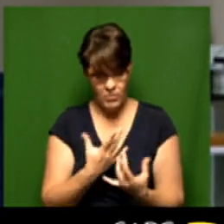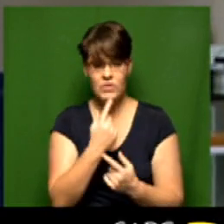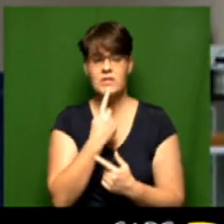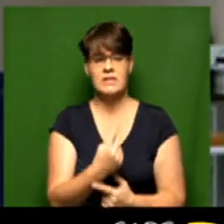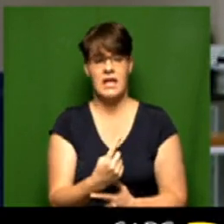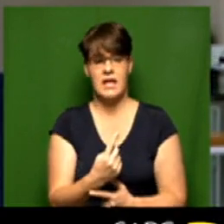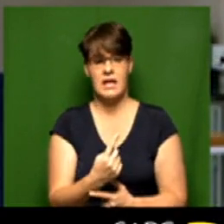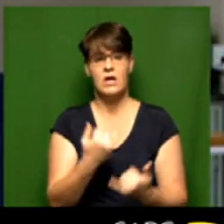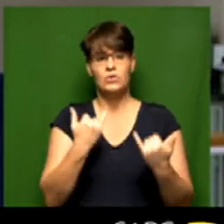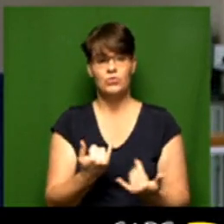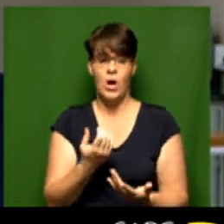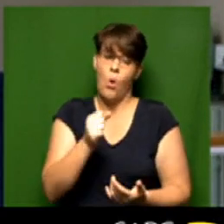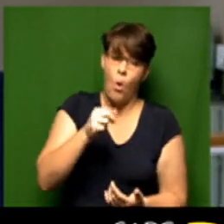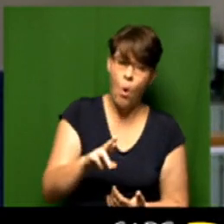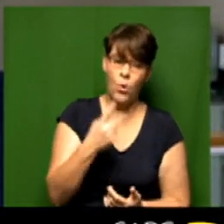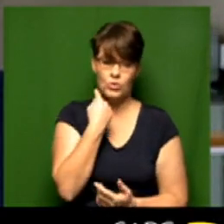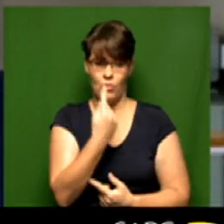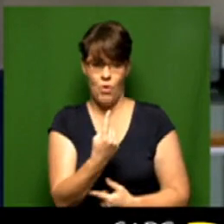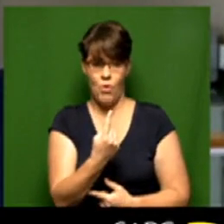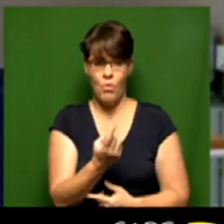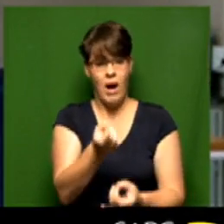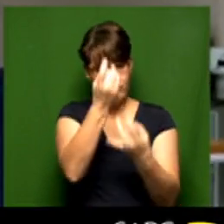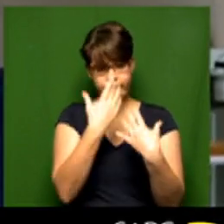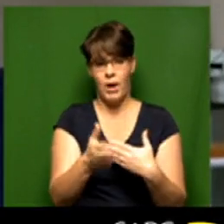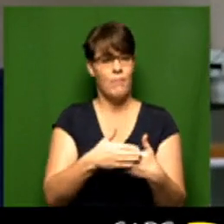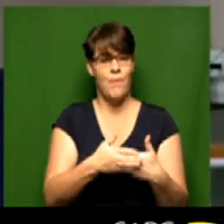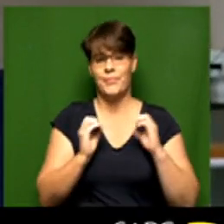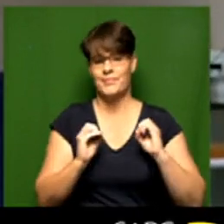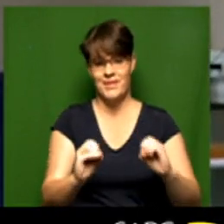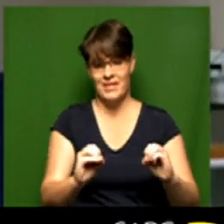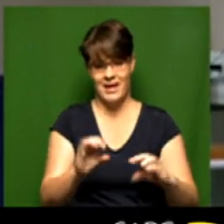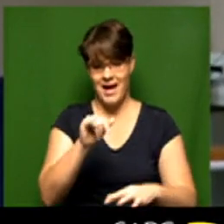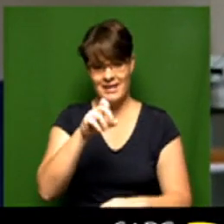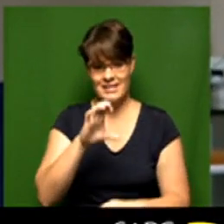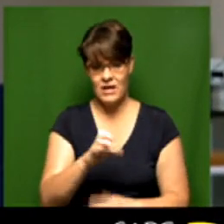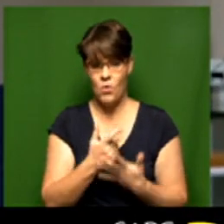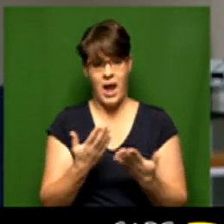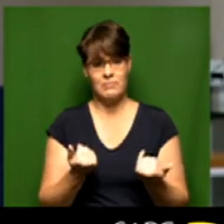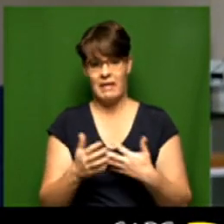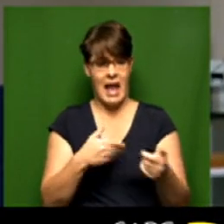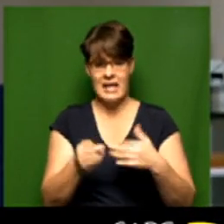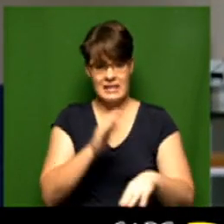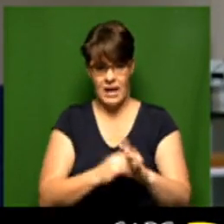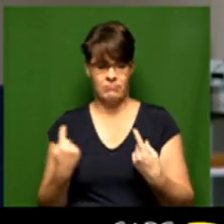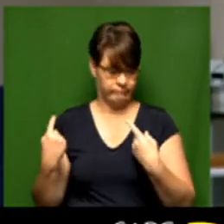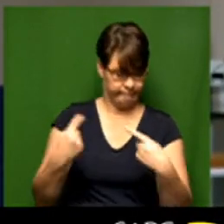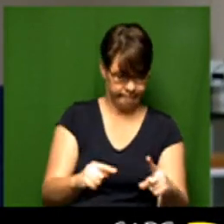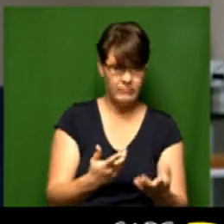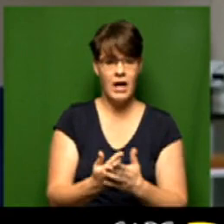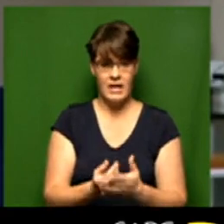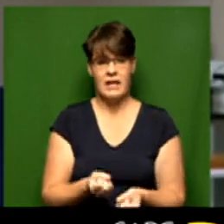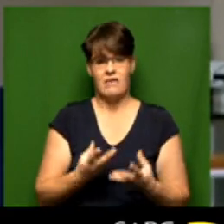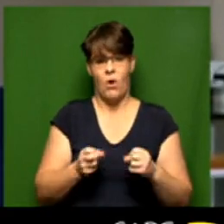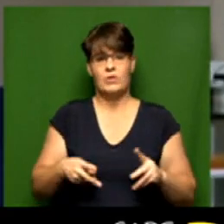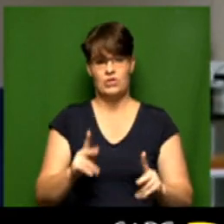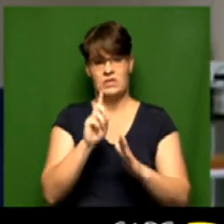to say that today or tomorrow but we haven't been in any further contact with the IAC so we're expecting them at any stage to pitch up and allow